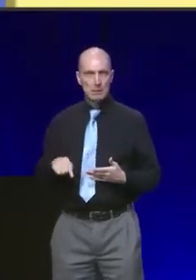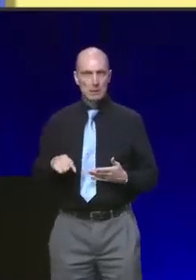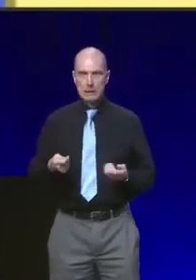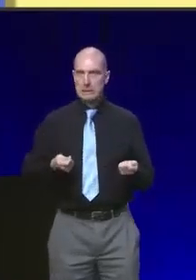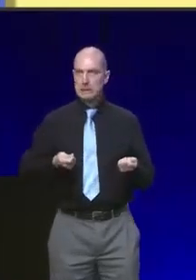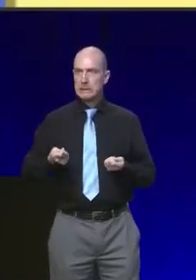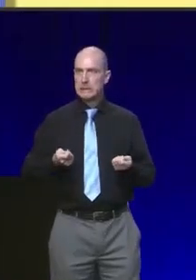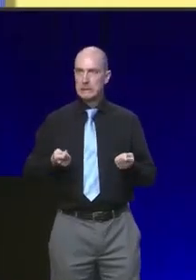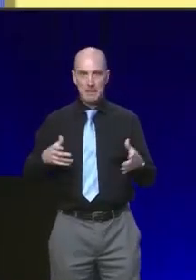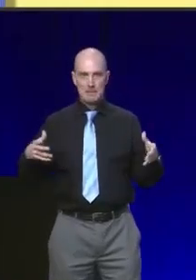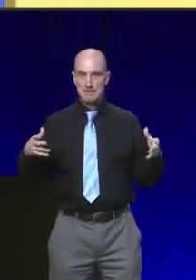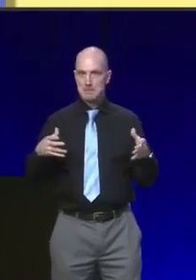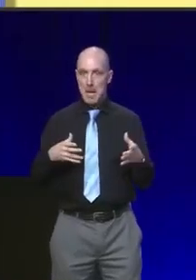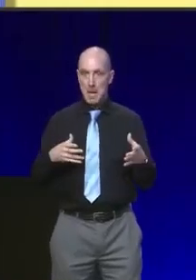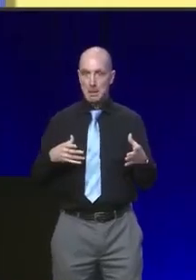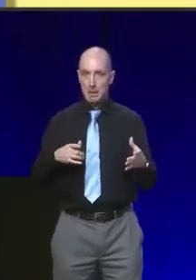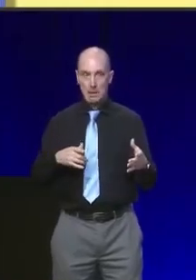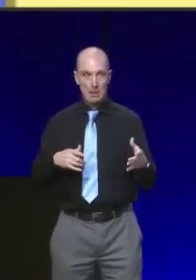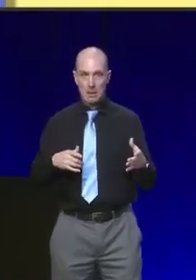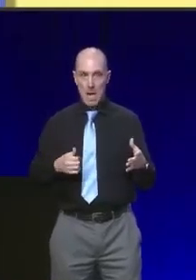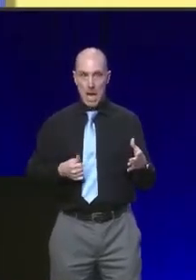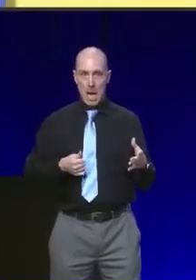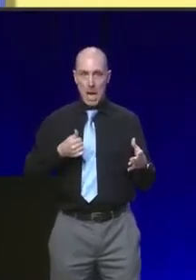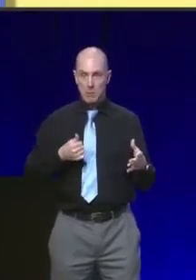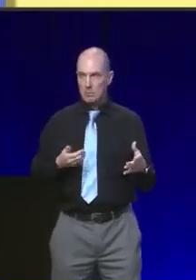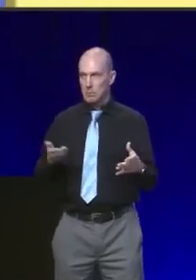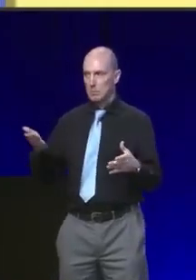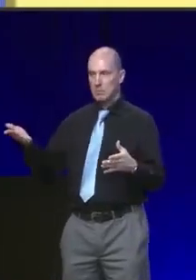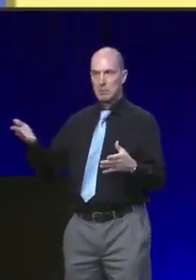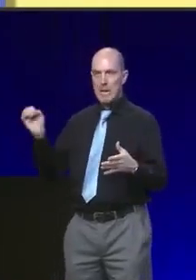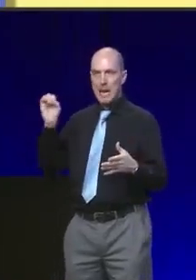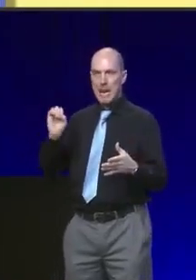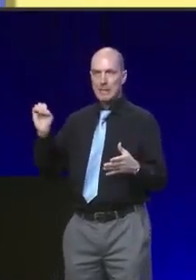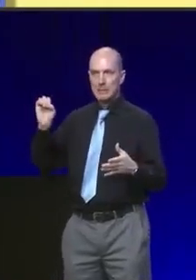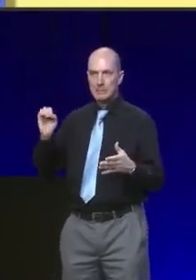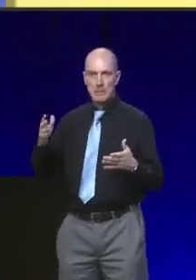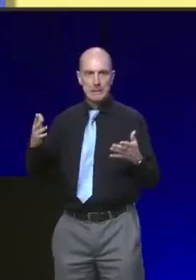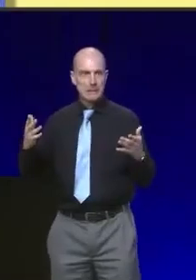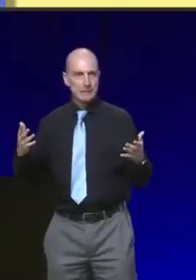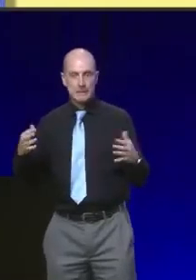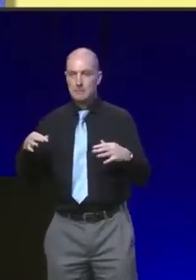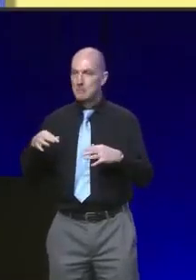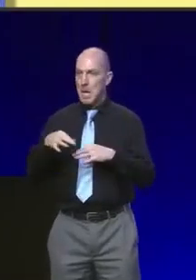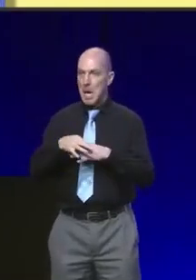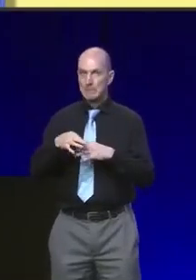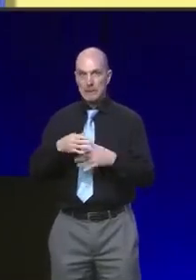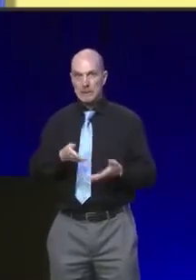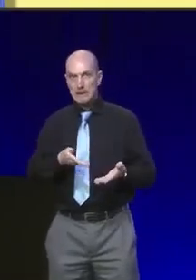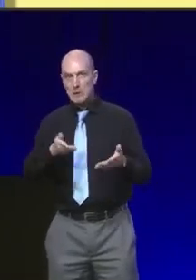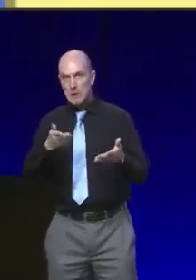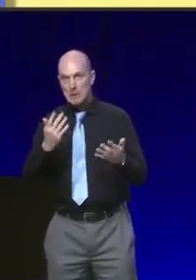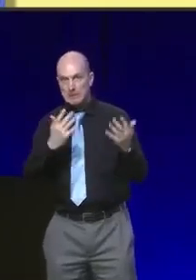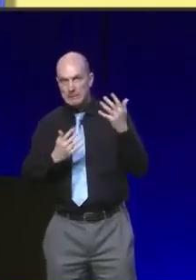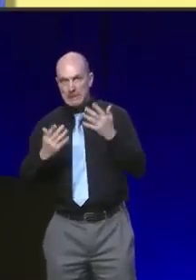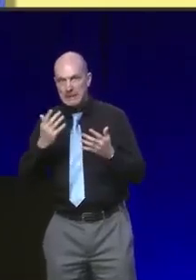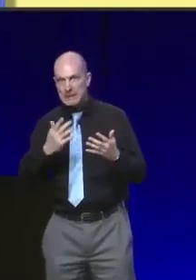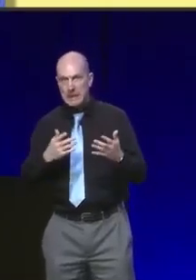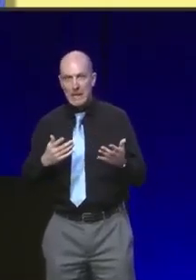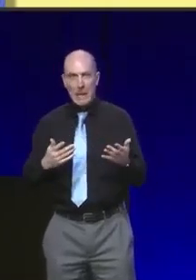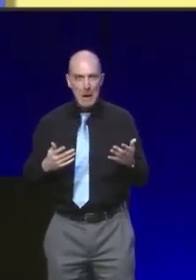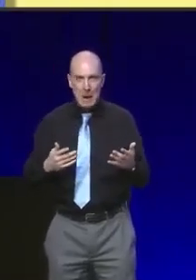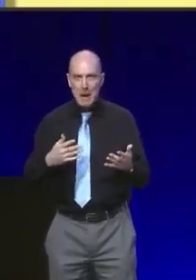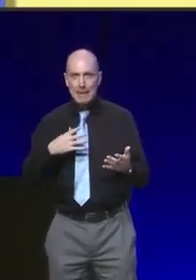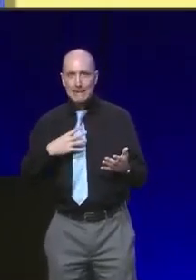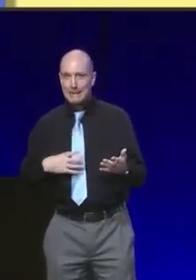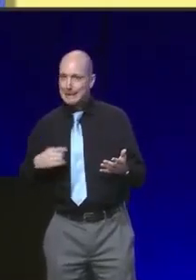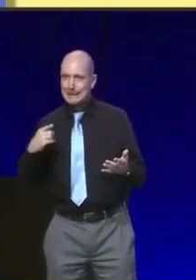because Elizabeth is prepared to make the sacrifice of not having her husband around quite as much as she probably needs